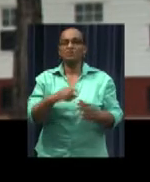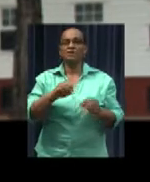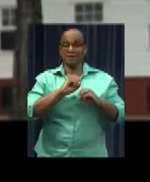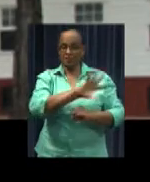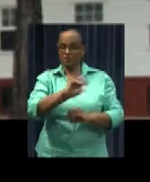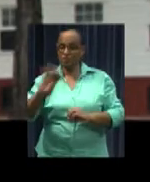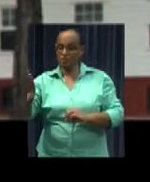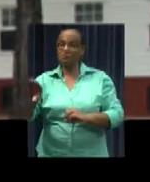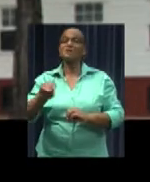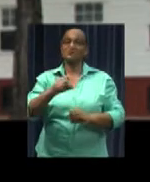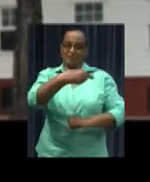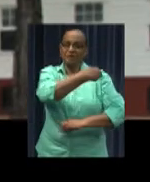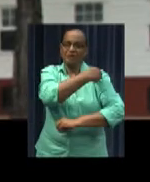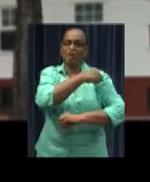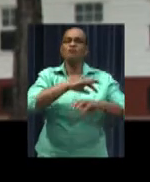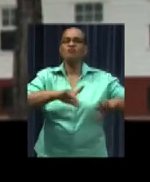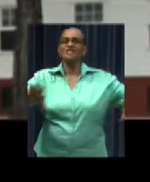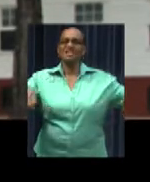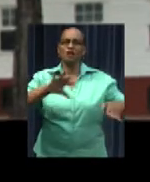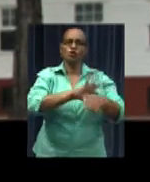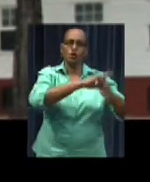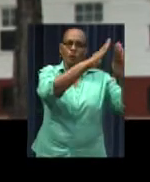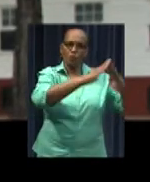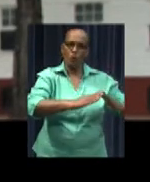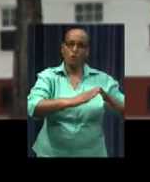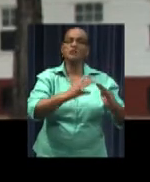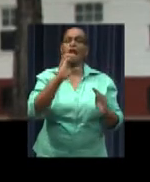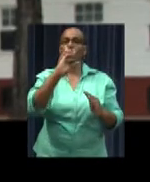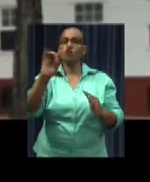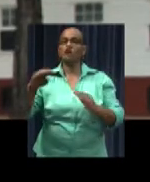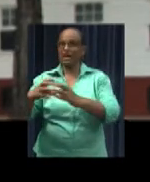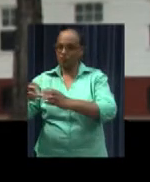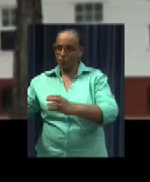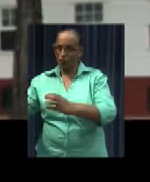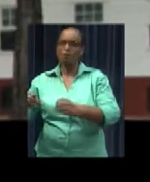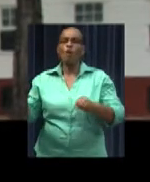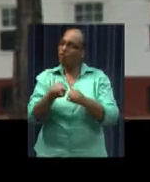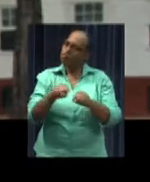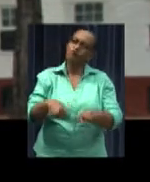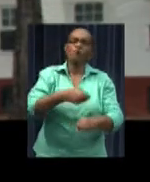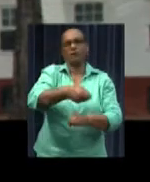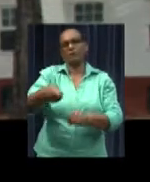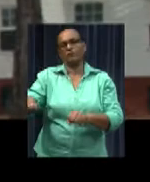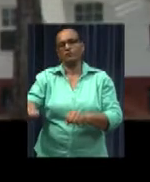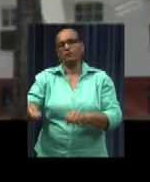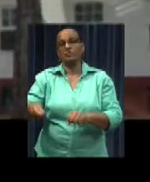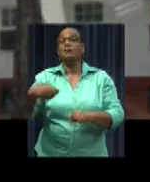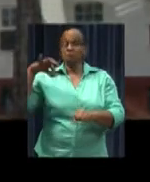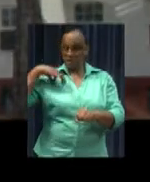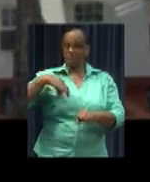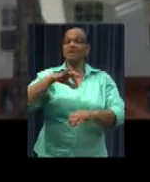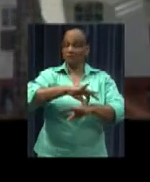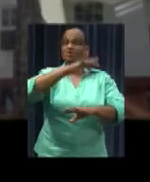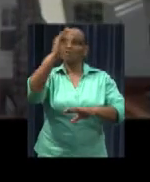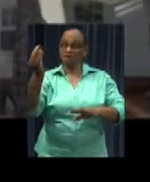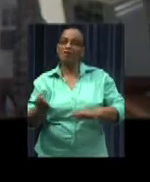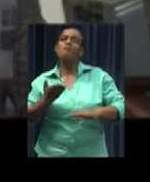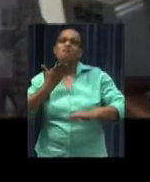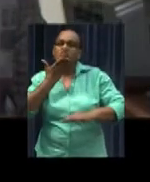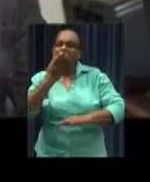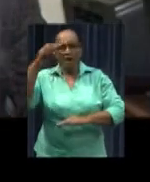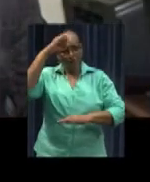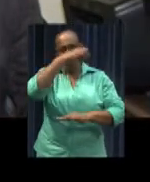and approved by the Bureau for Public Health, POG. The distribution of vaccines to the various clinics and consultation